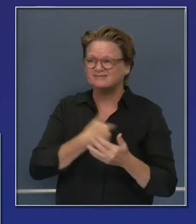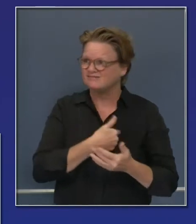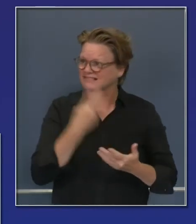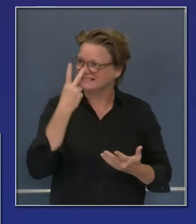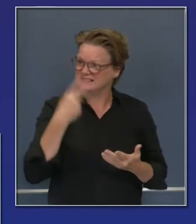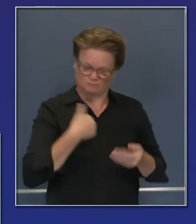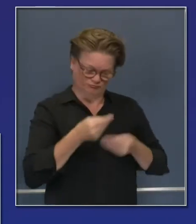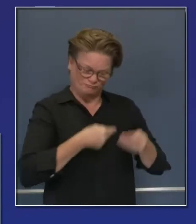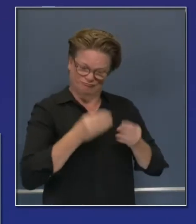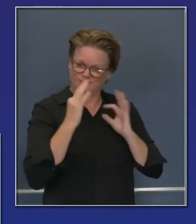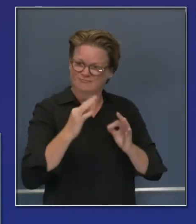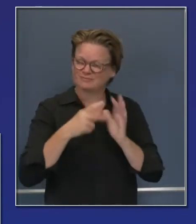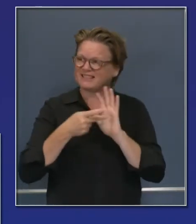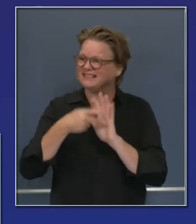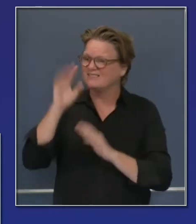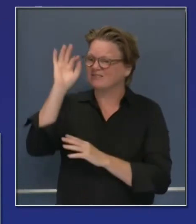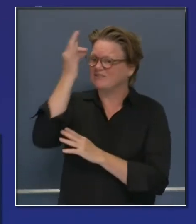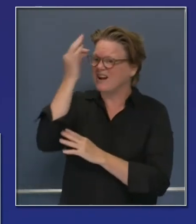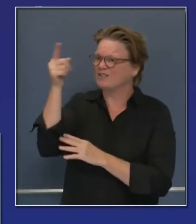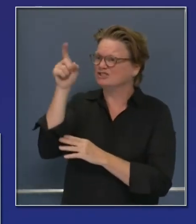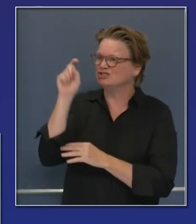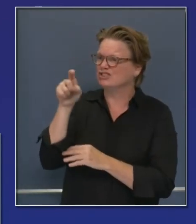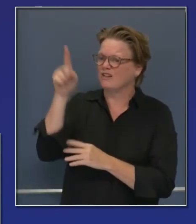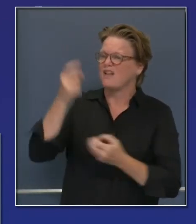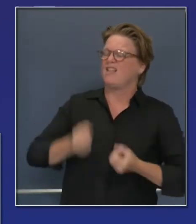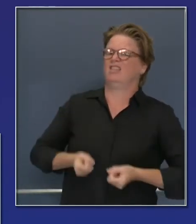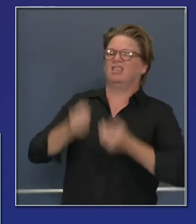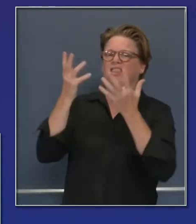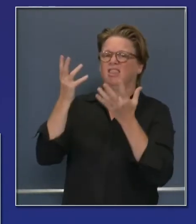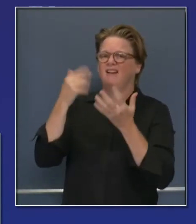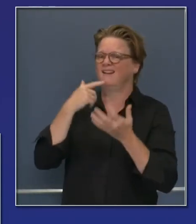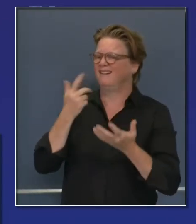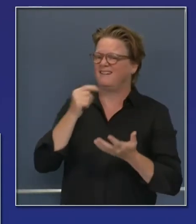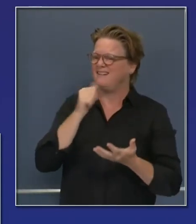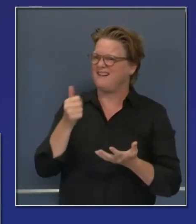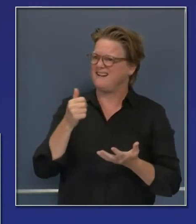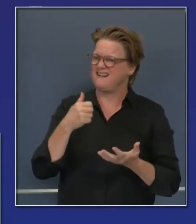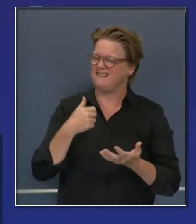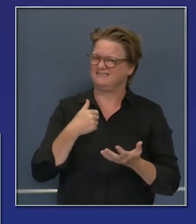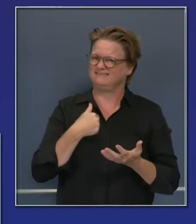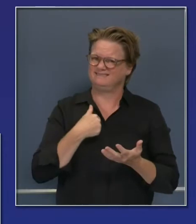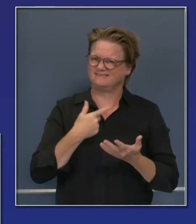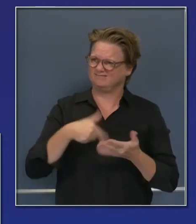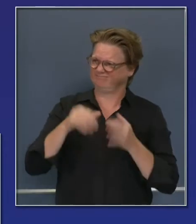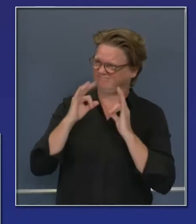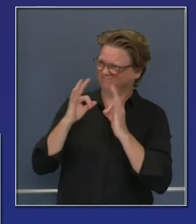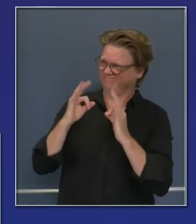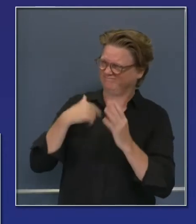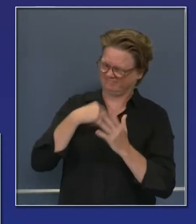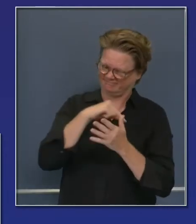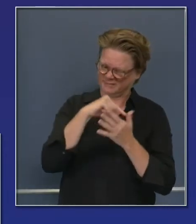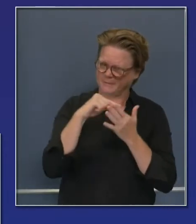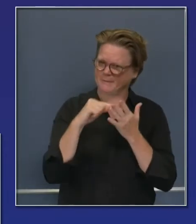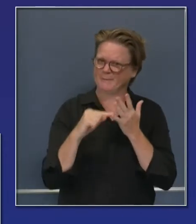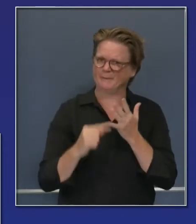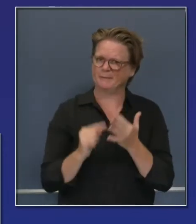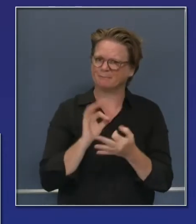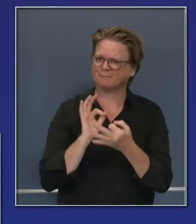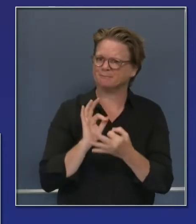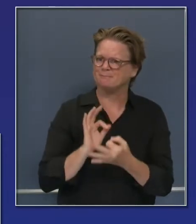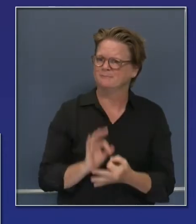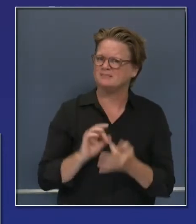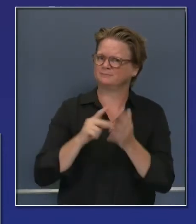others to do the same. And we hope to leverage these efforts, and we're also working outside the state, potentially, to include other states